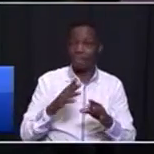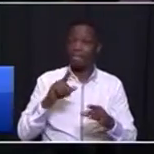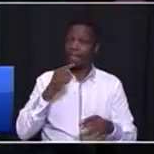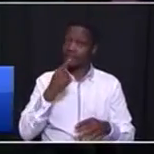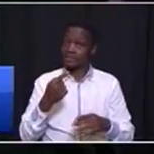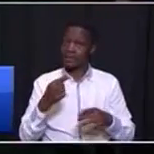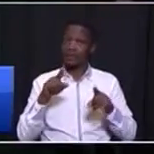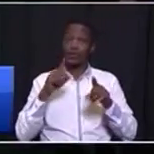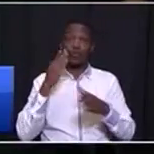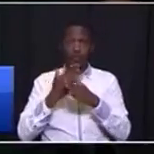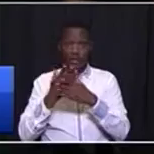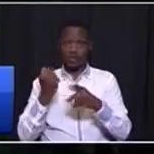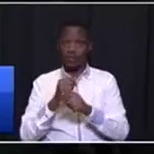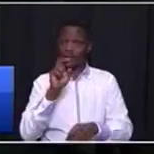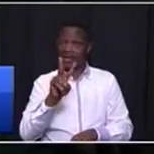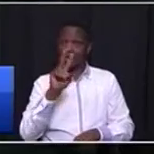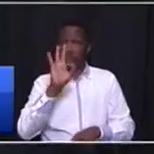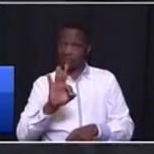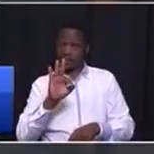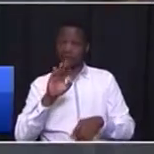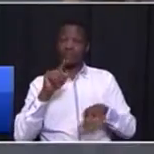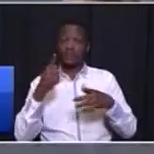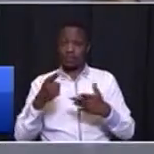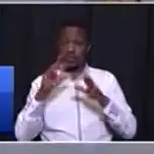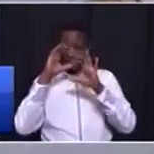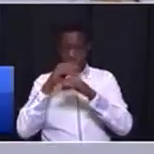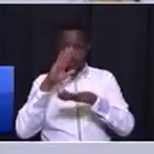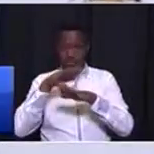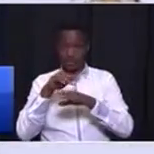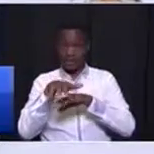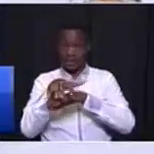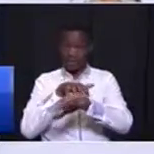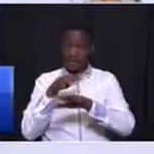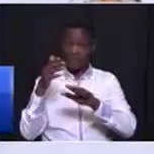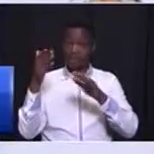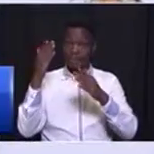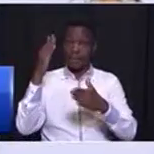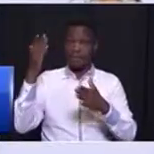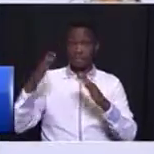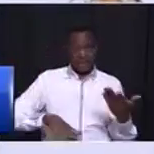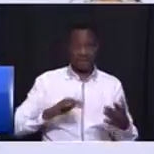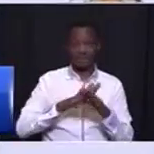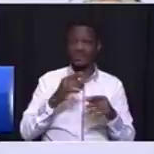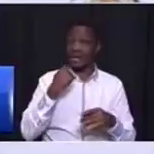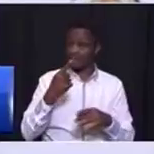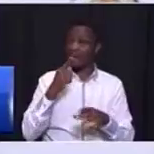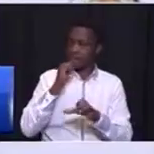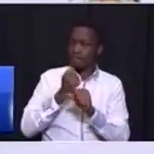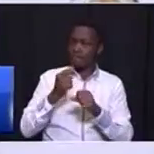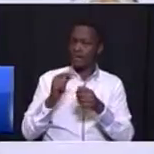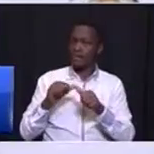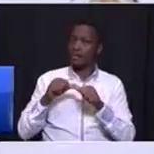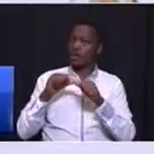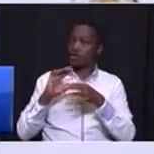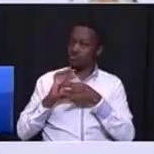Front Plus, we will focus on this key issue of farm murders. I've made a commitment in the last term, and I'll